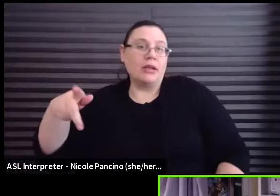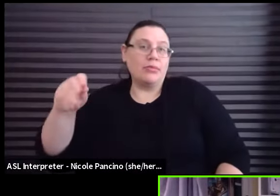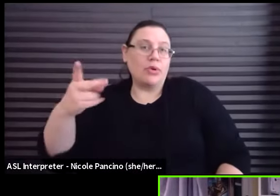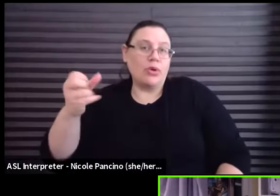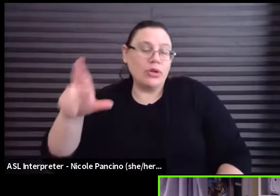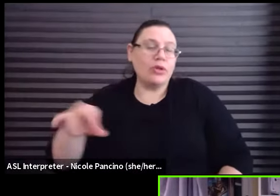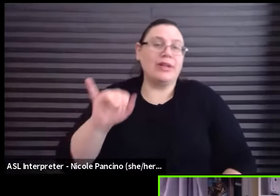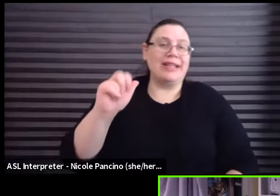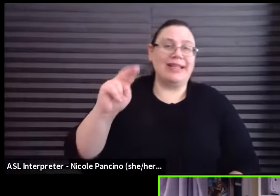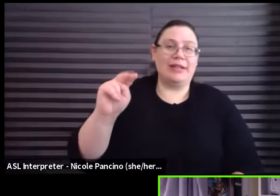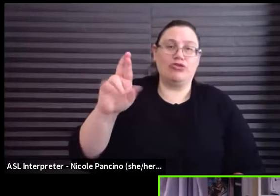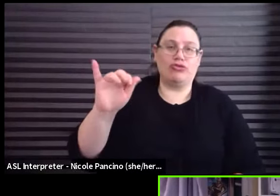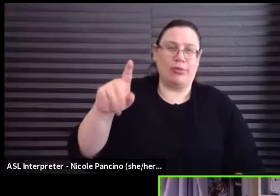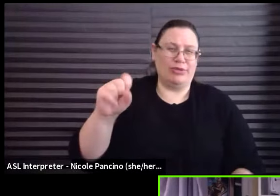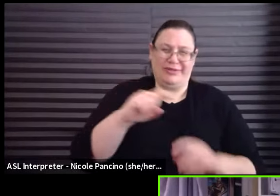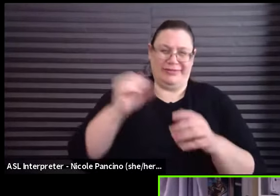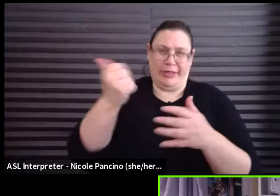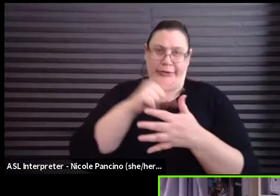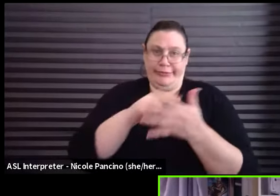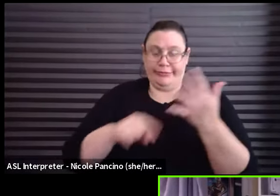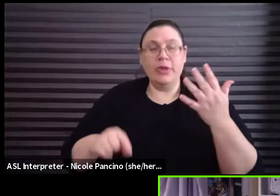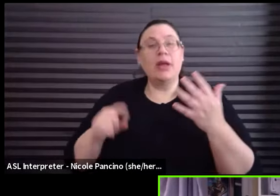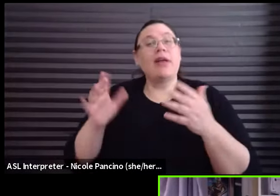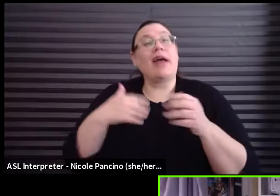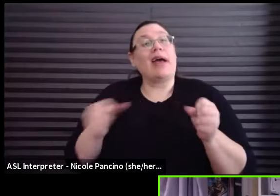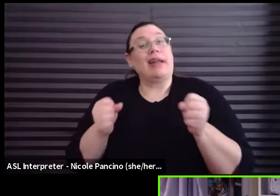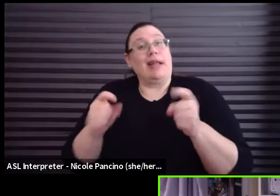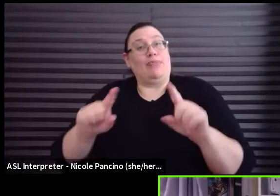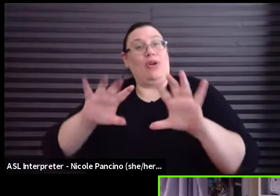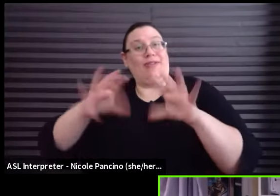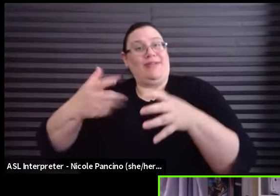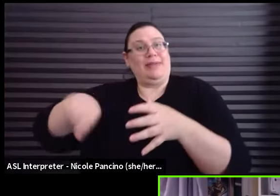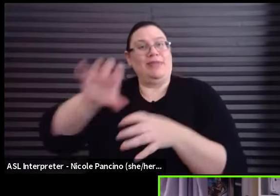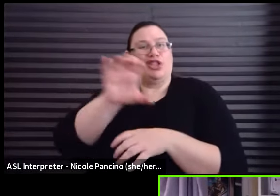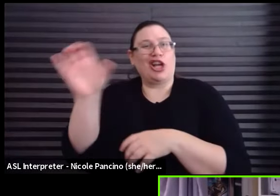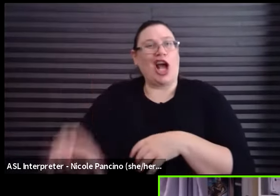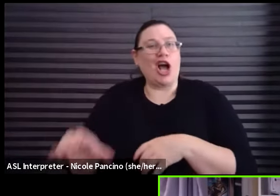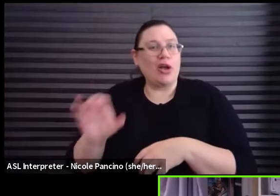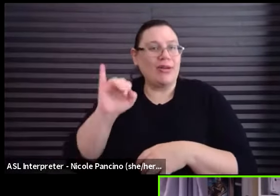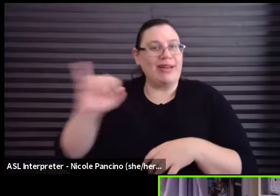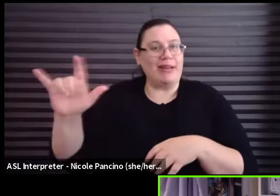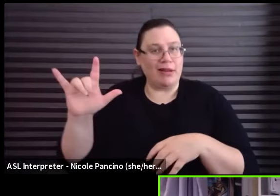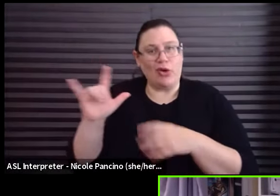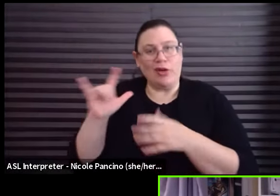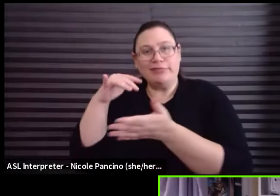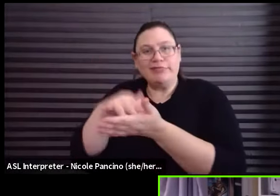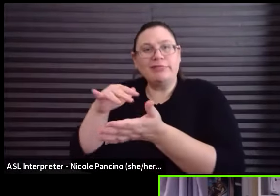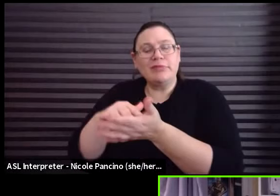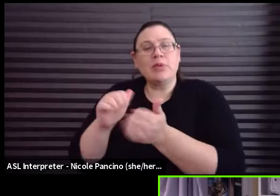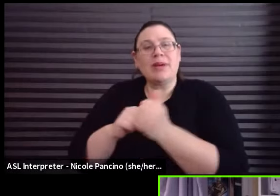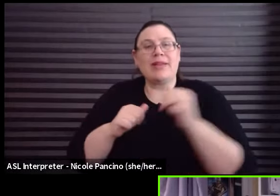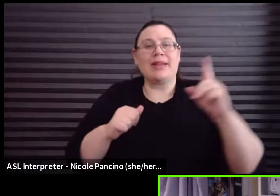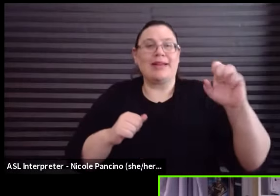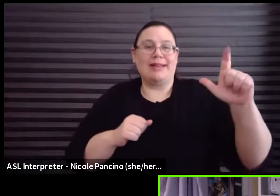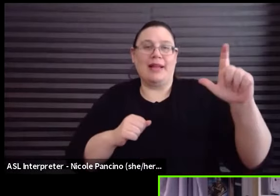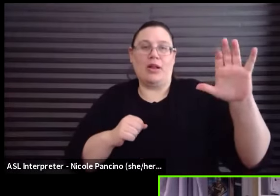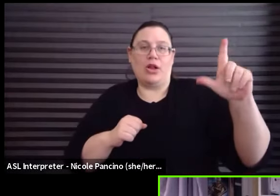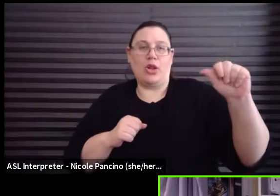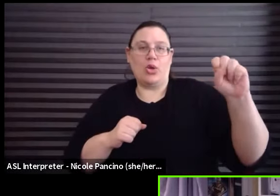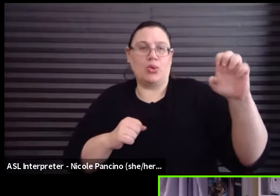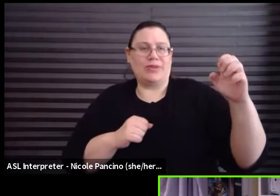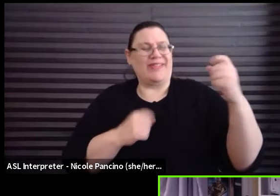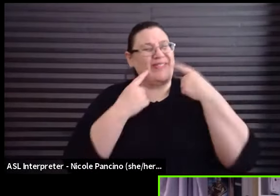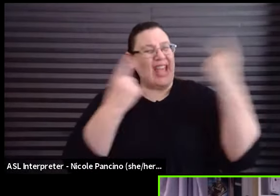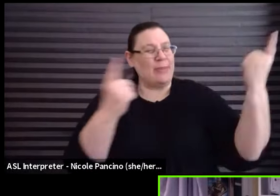Roberts. They had an improv team in Chicago. They studied under the improv master, Del Close, and then moved to New